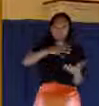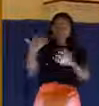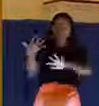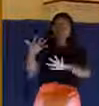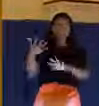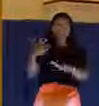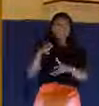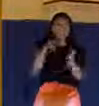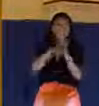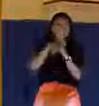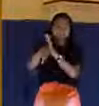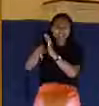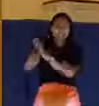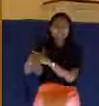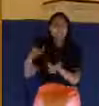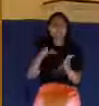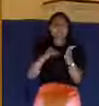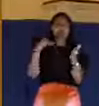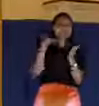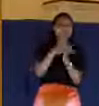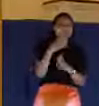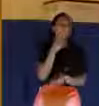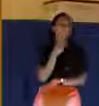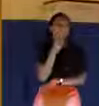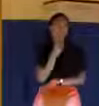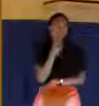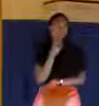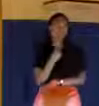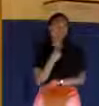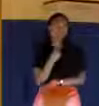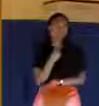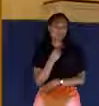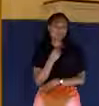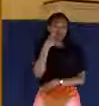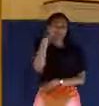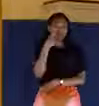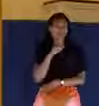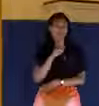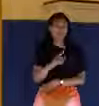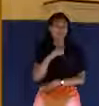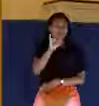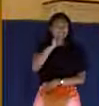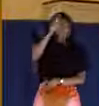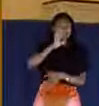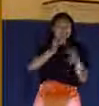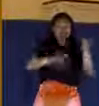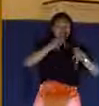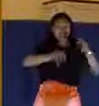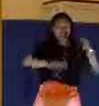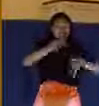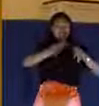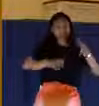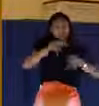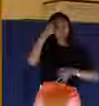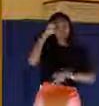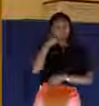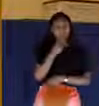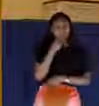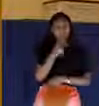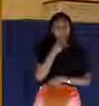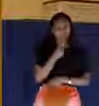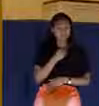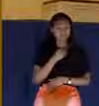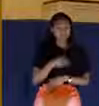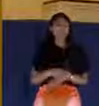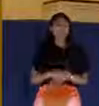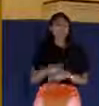million Jews would be slaughtered because of really this is the judgment of God. And what happens?